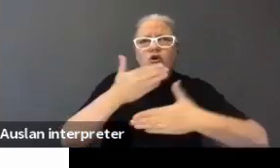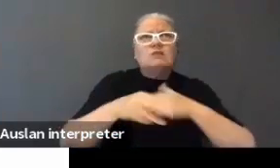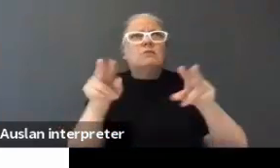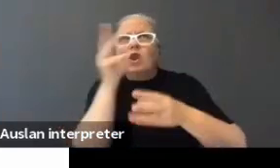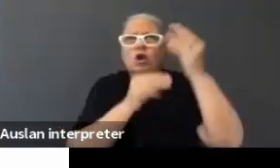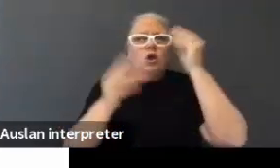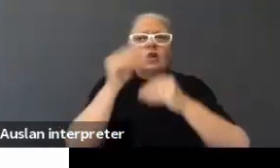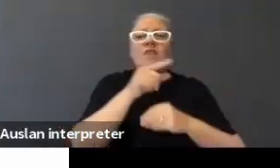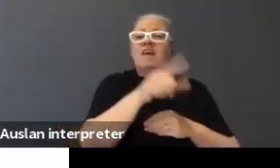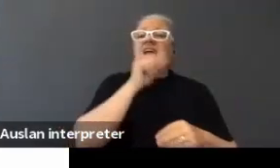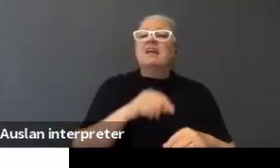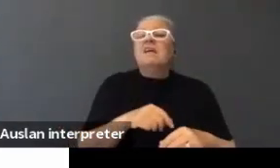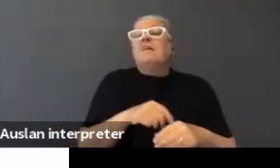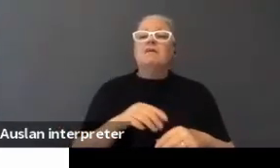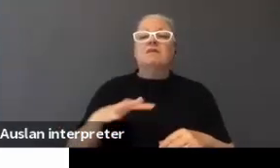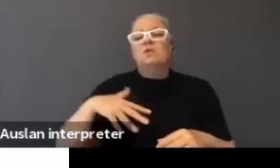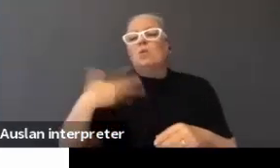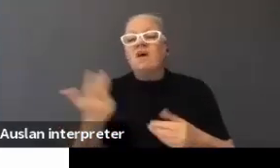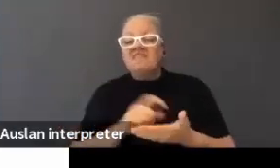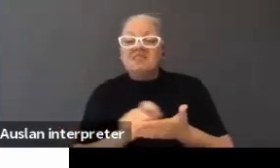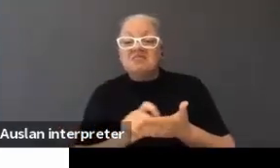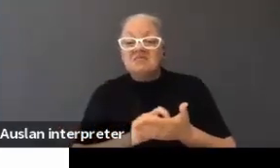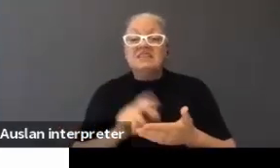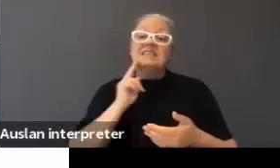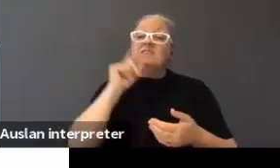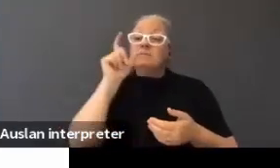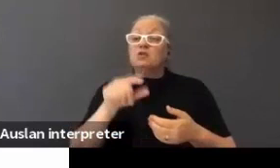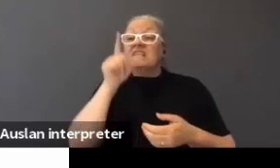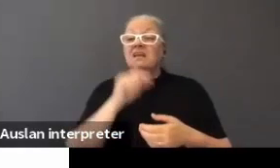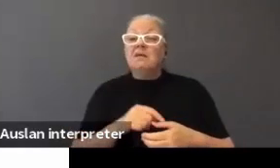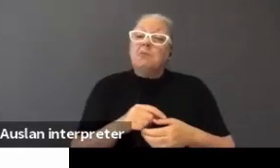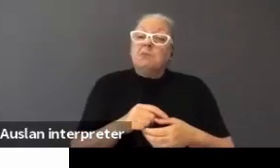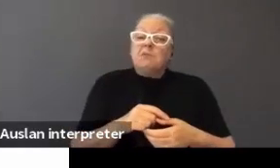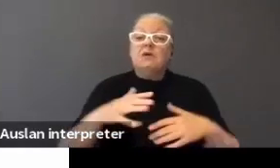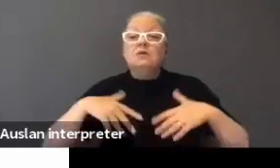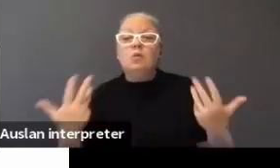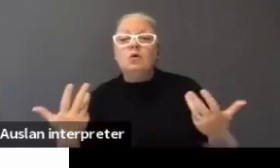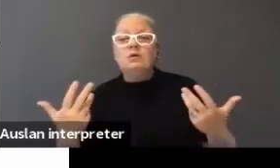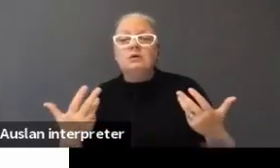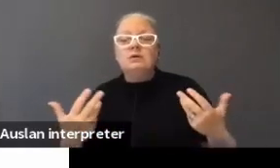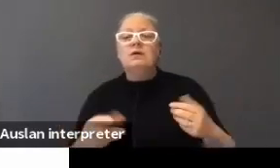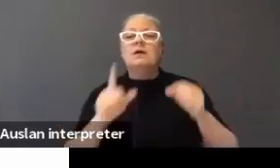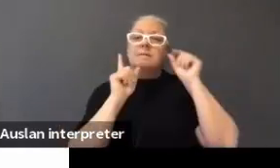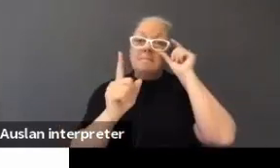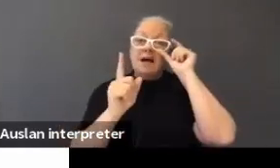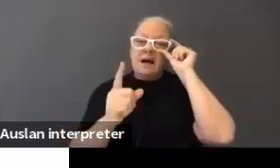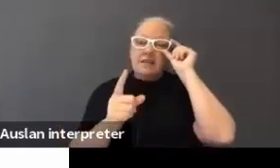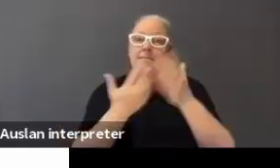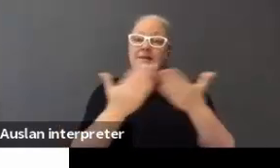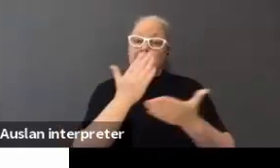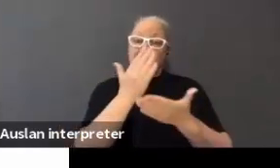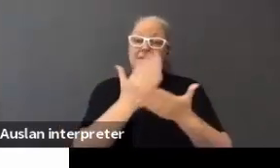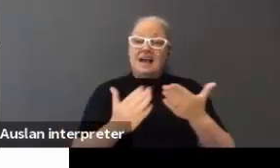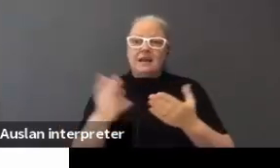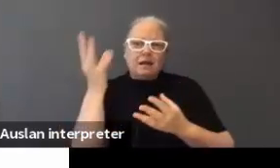They can choose not to and not be engaged and deaf person can choose not to and not be engaged. But a huge part of the learning is actually